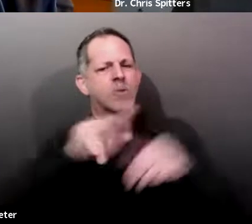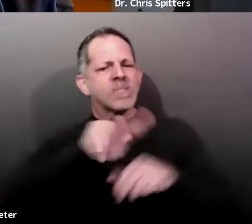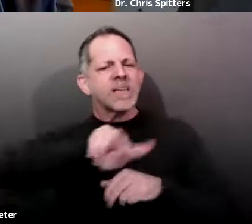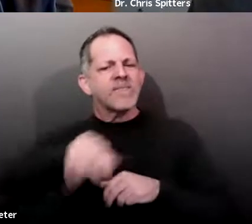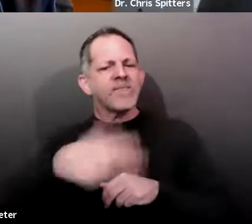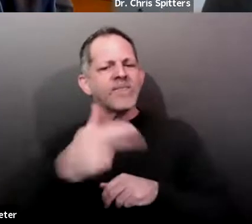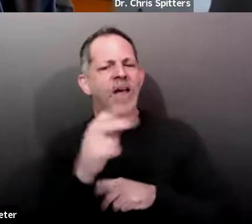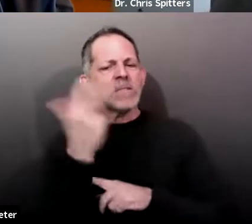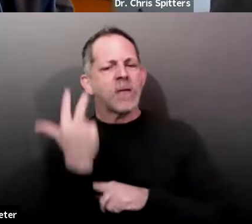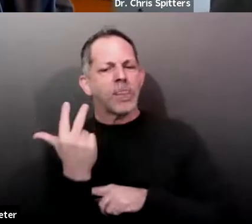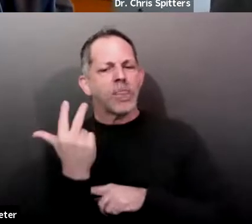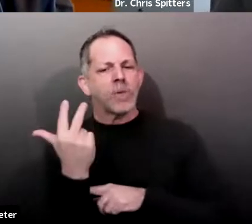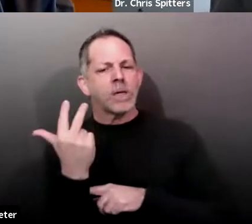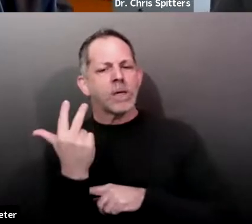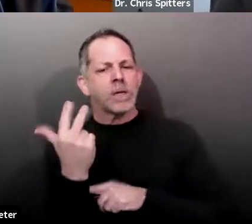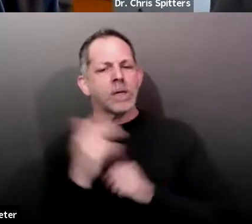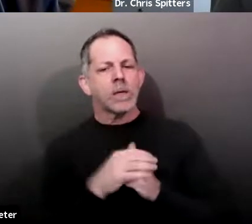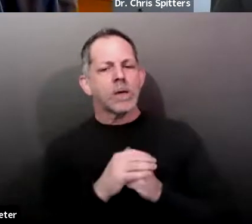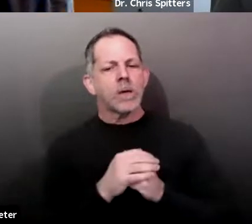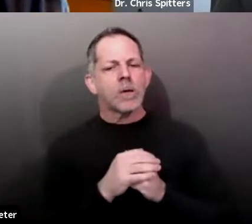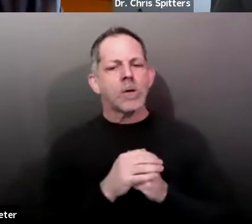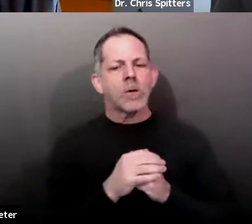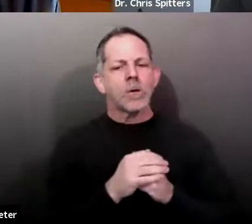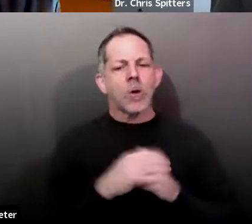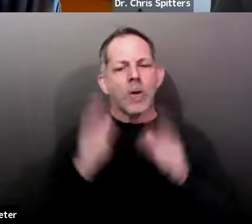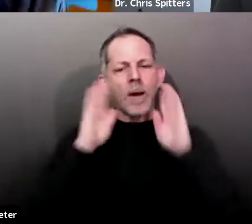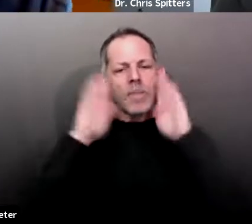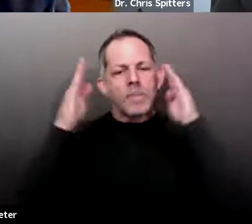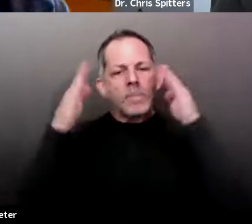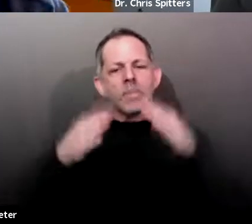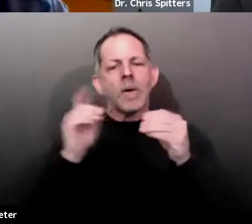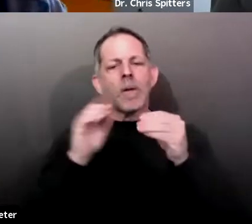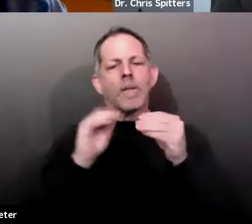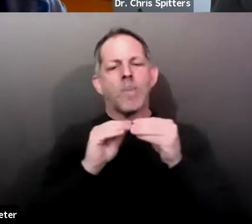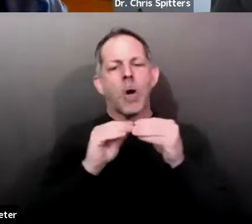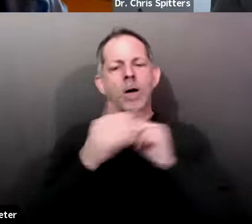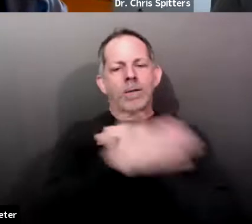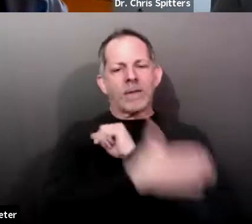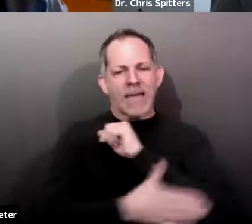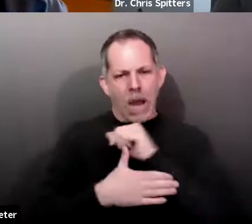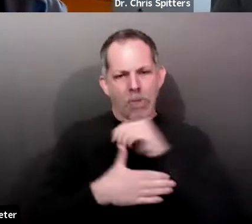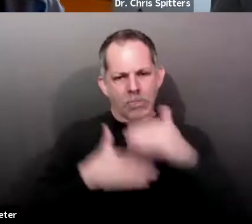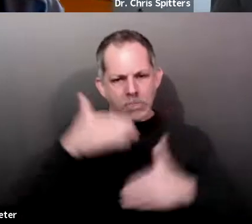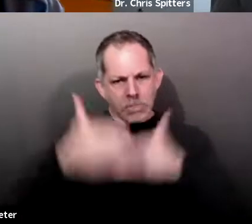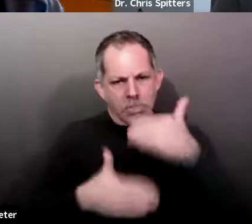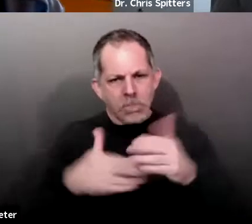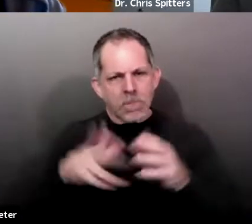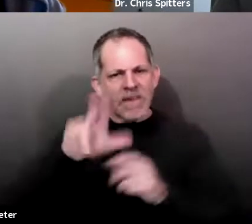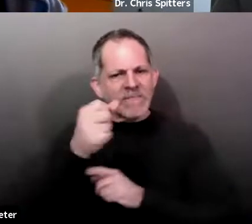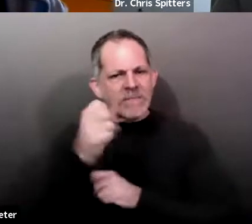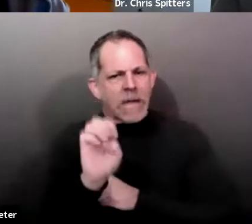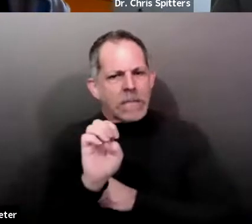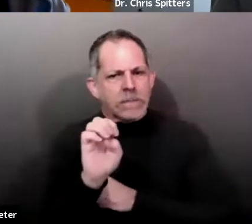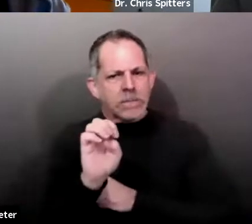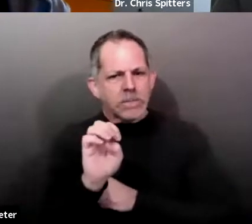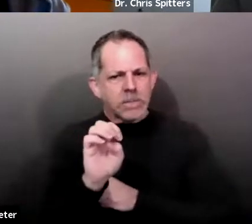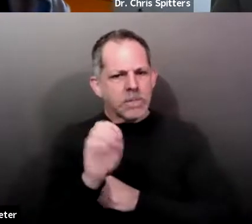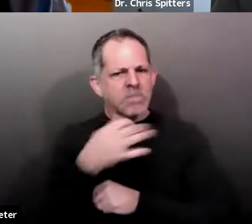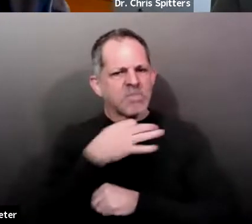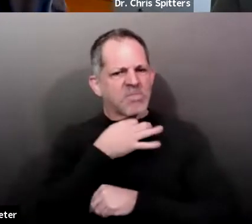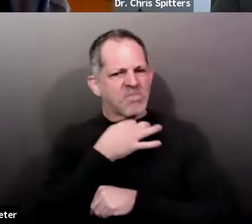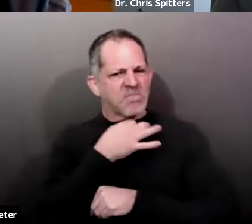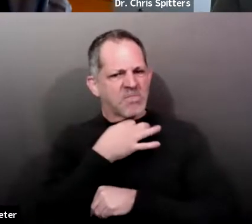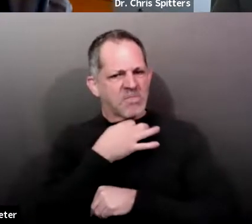county focus to, uh, progress and phasing? And I just want to say, yes, we're extremely eager, um, with